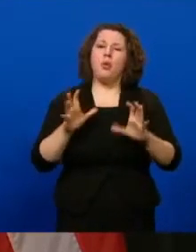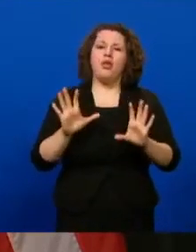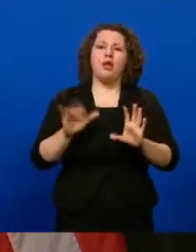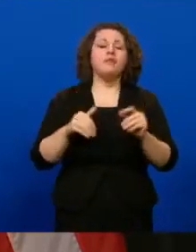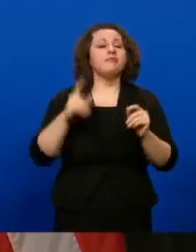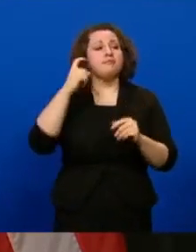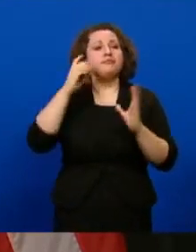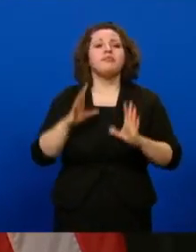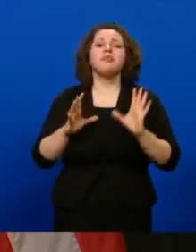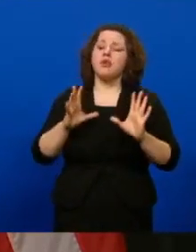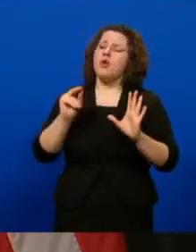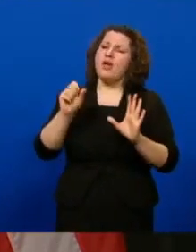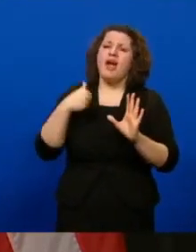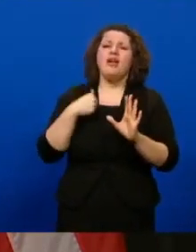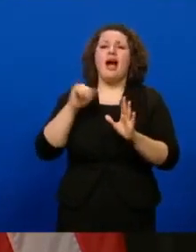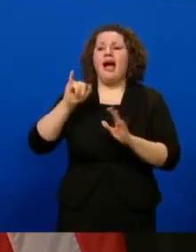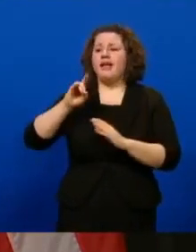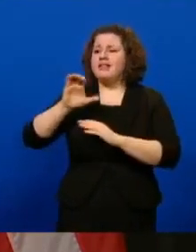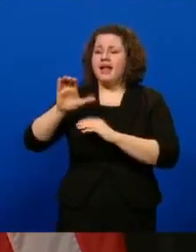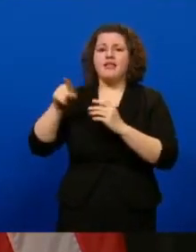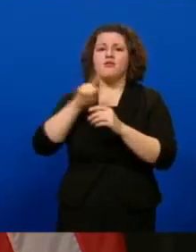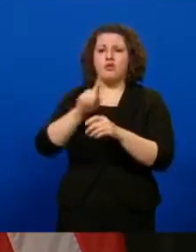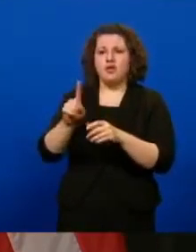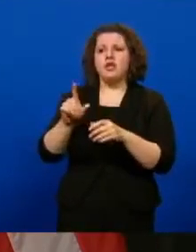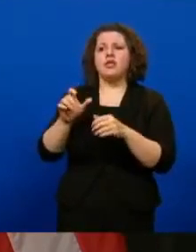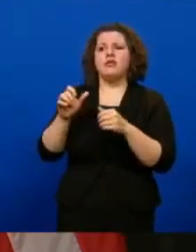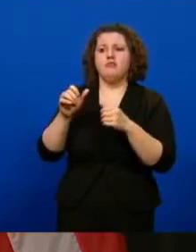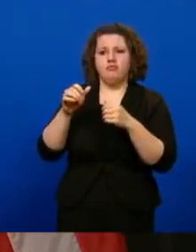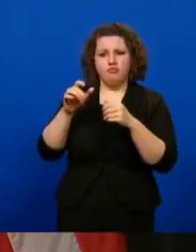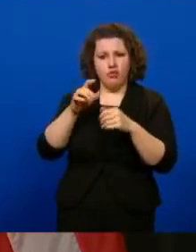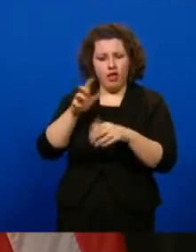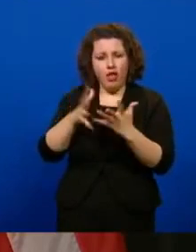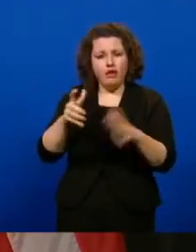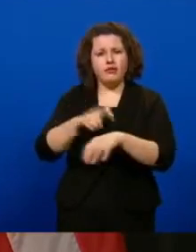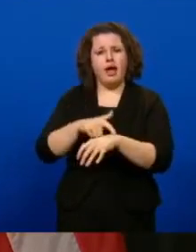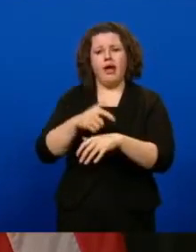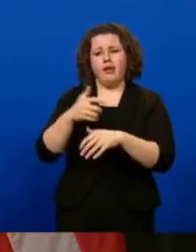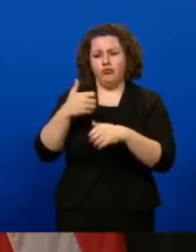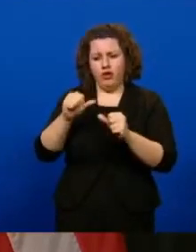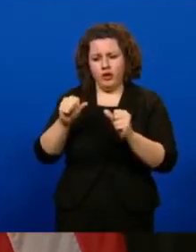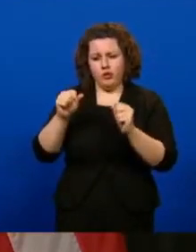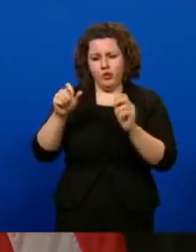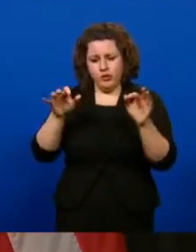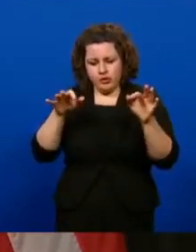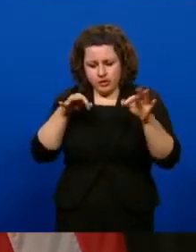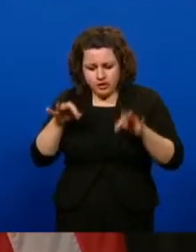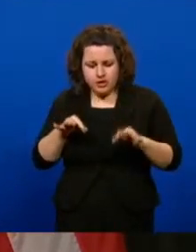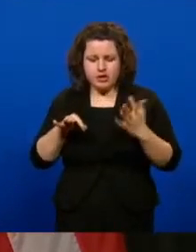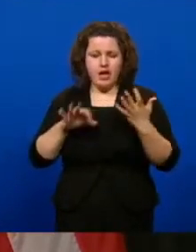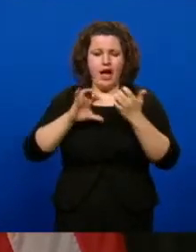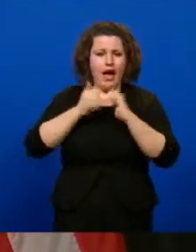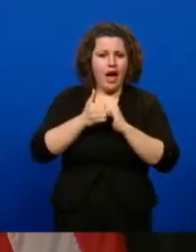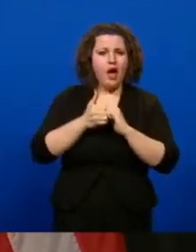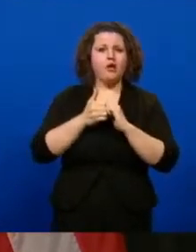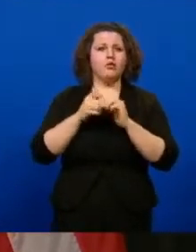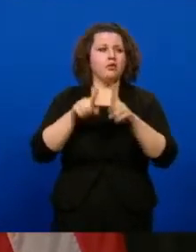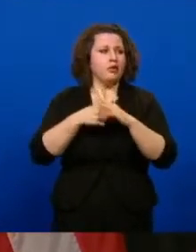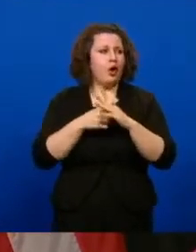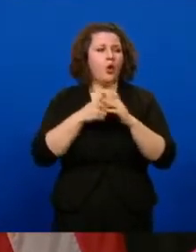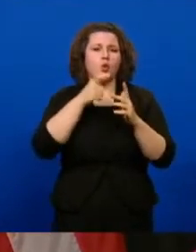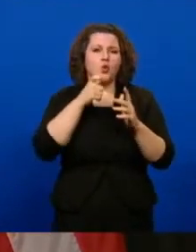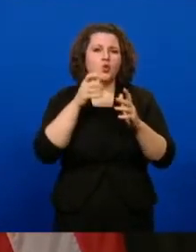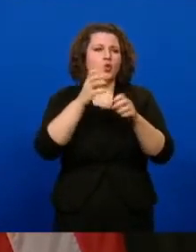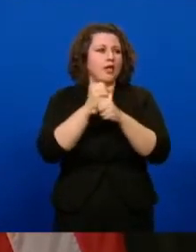met, put a lot of time and effort into making recommendations on how we should facilitate and move into 1B. I want to thank